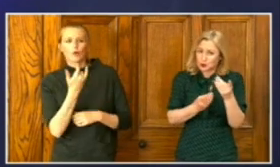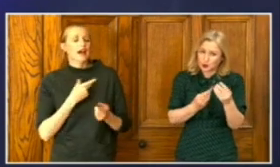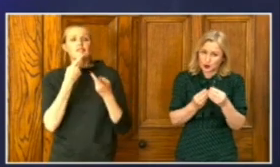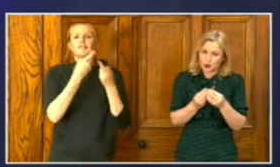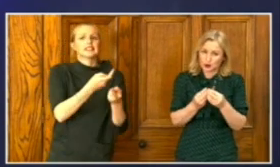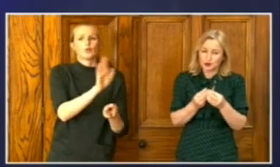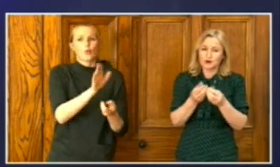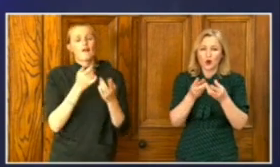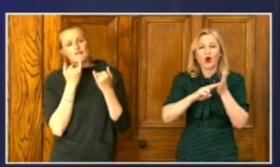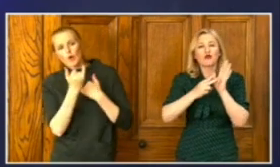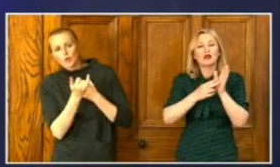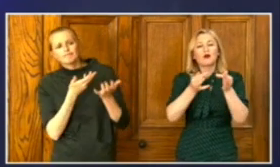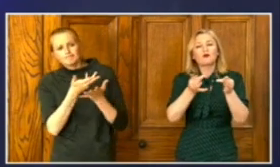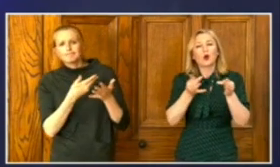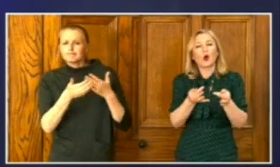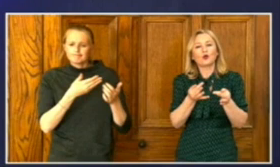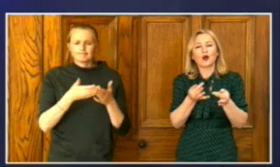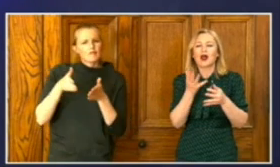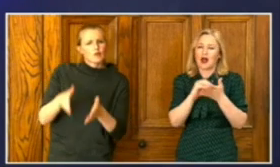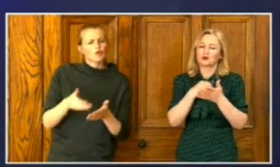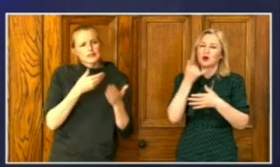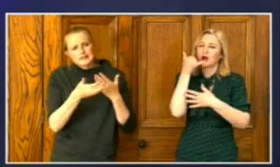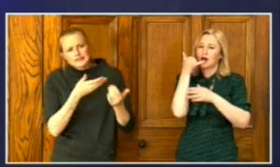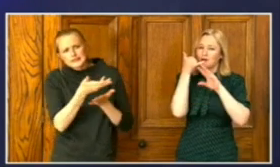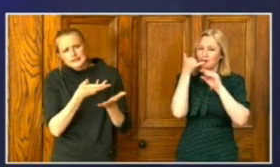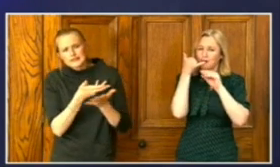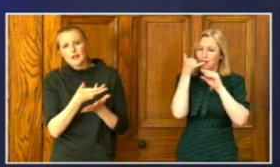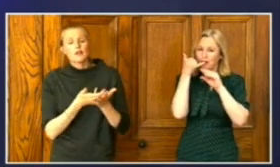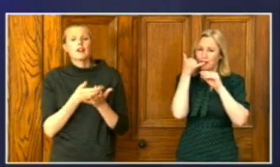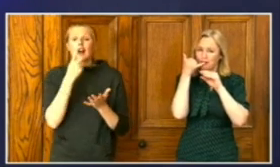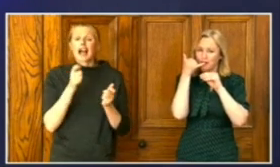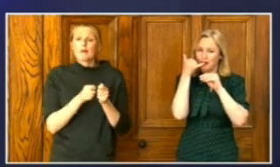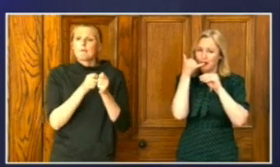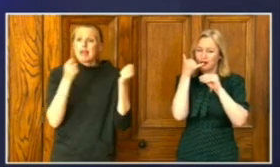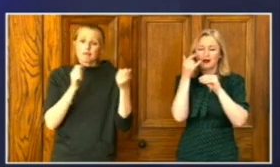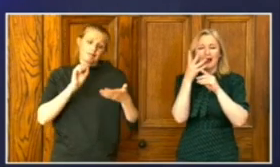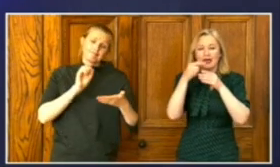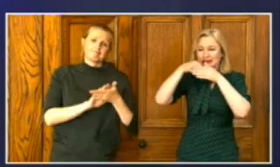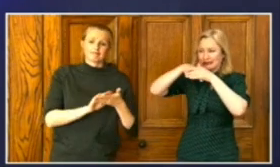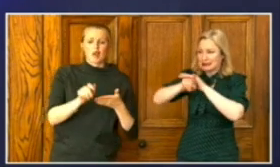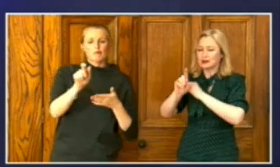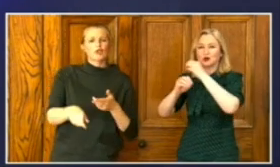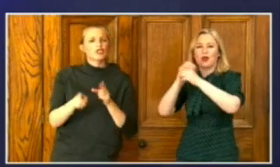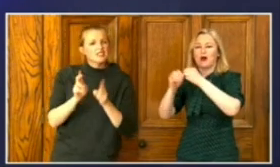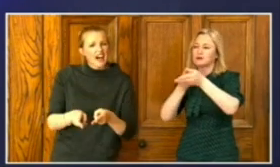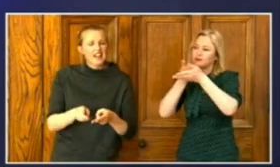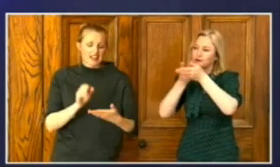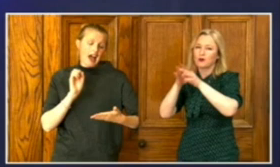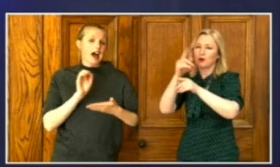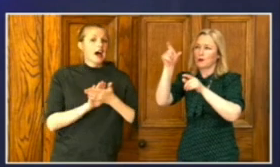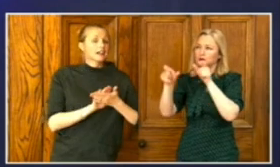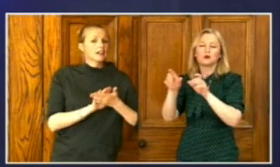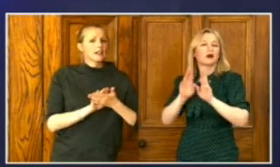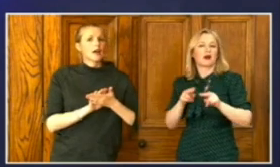premises or the family home. And while funeral notices can still be placed in newspapers or using online services, funeral